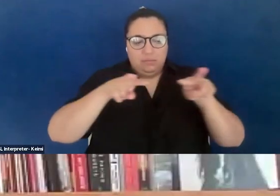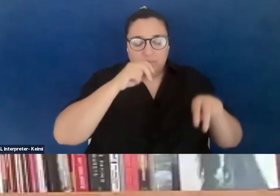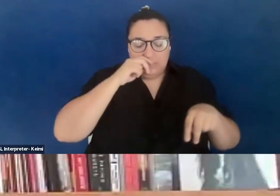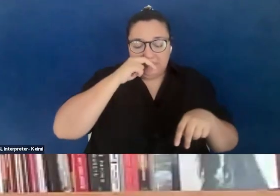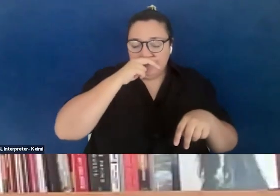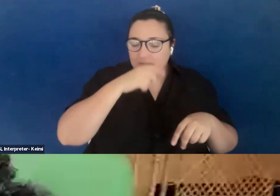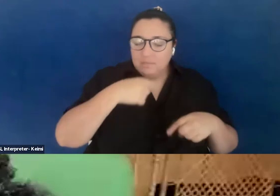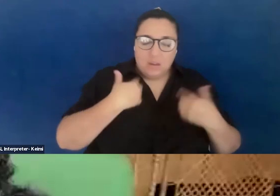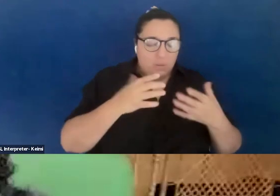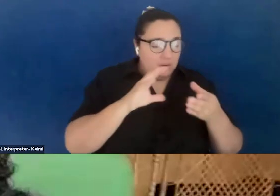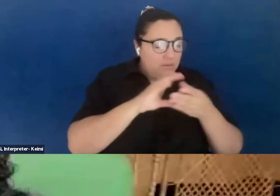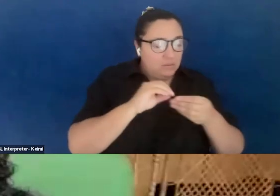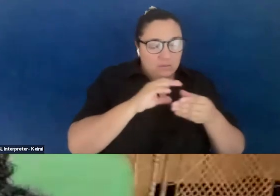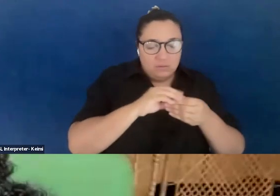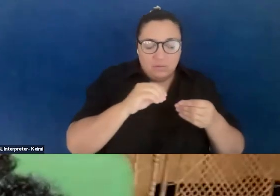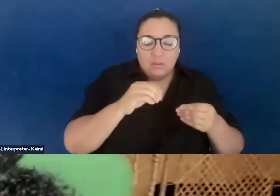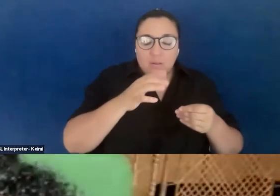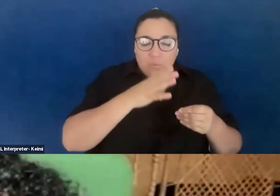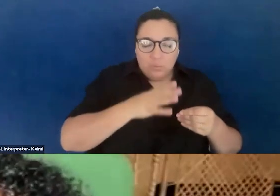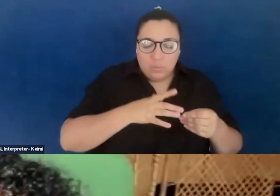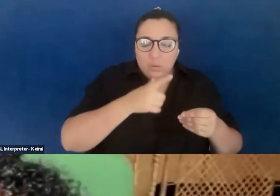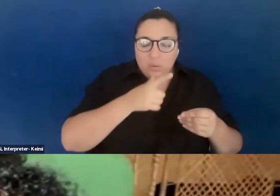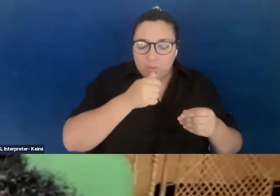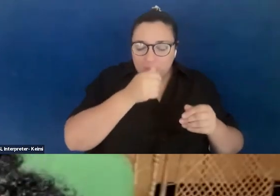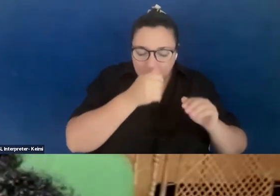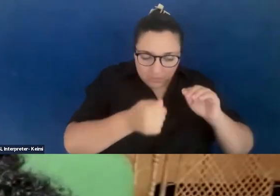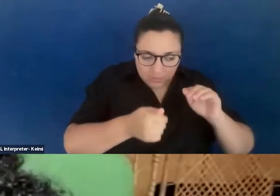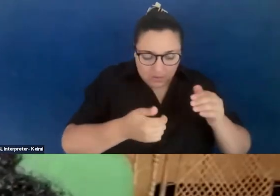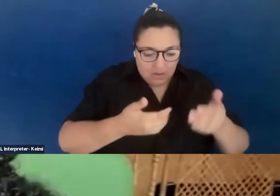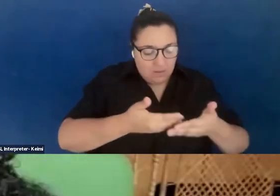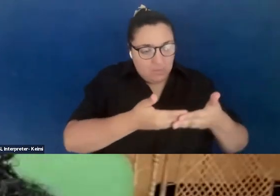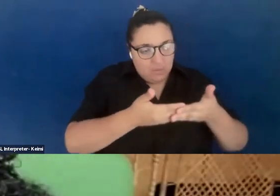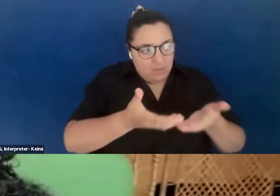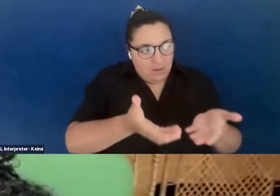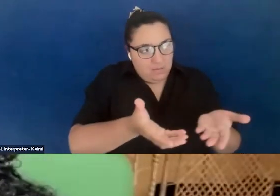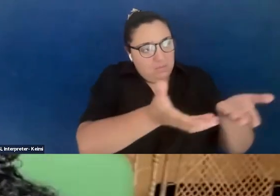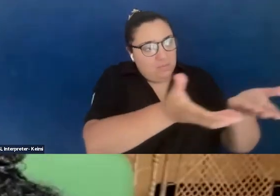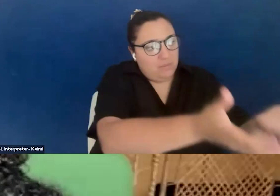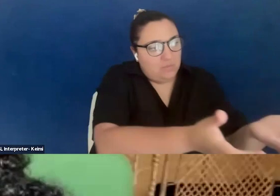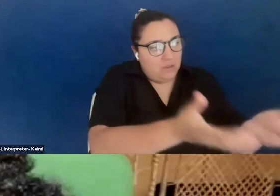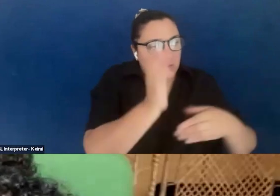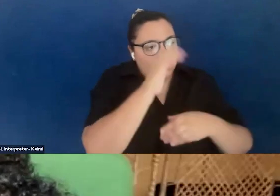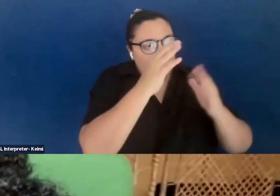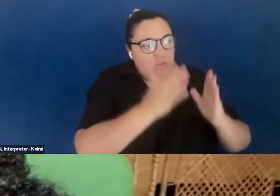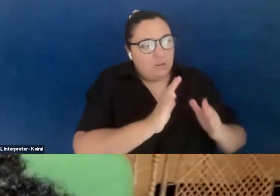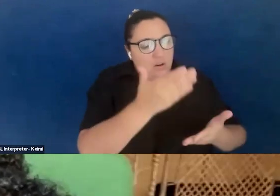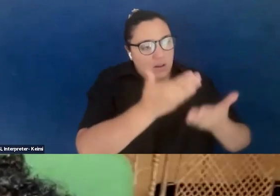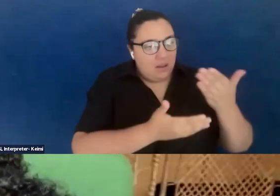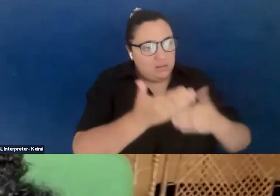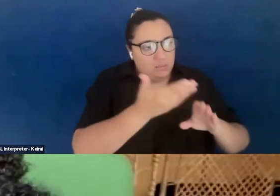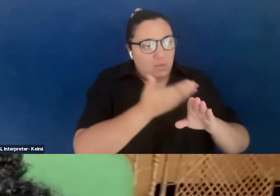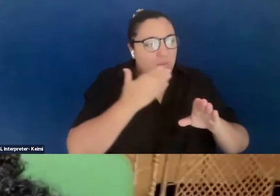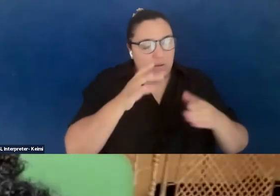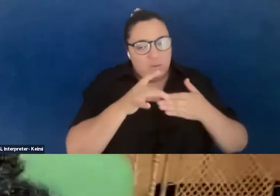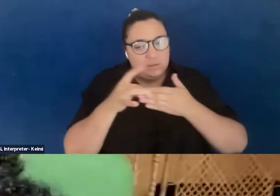about the women who shoved her baby into the stranger's hands before she was led away, nor do I wish to speak